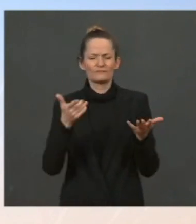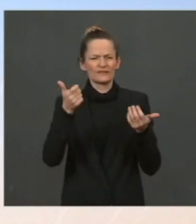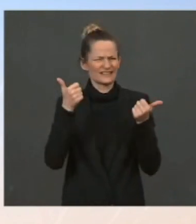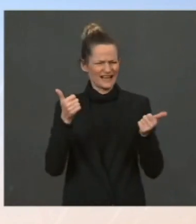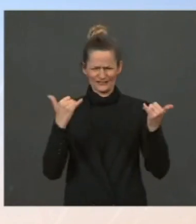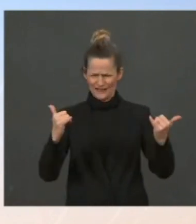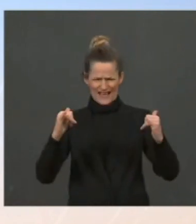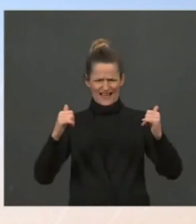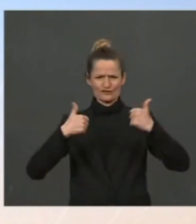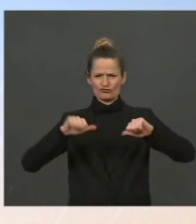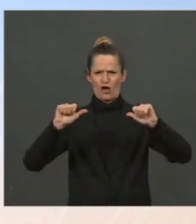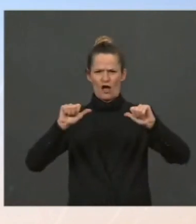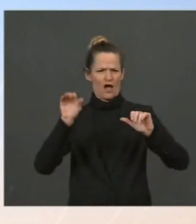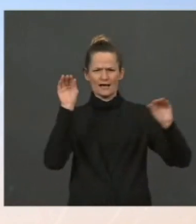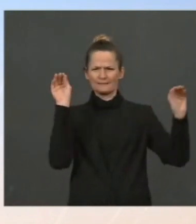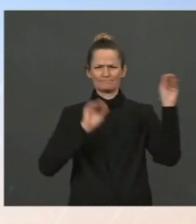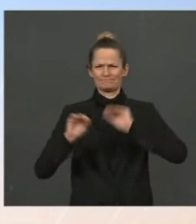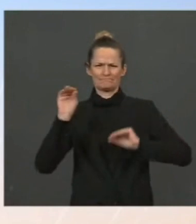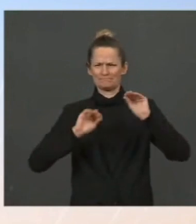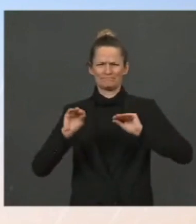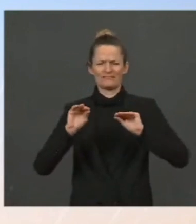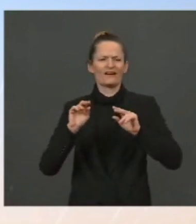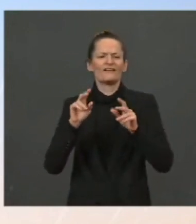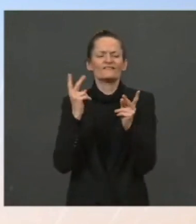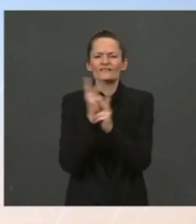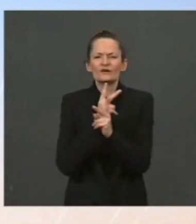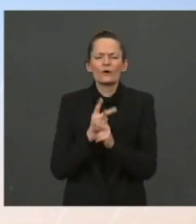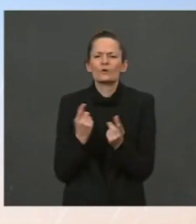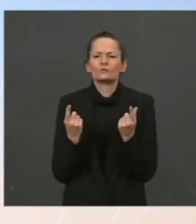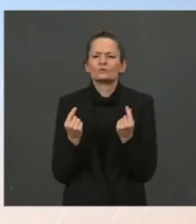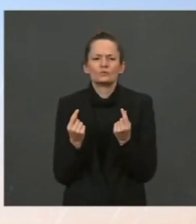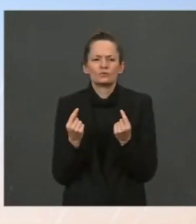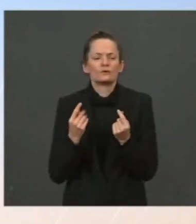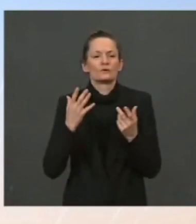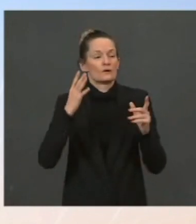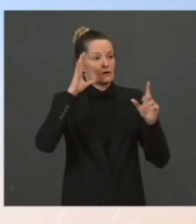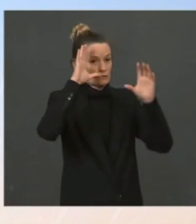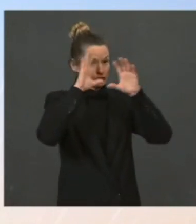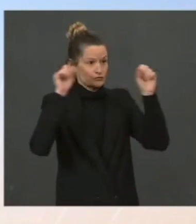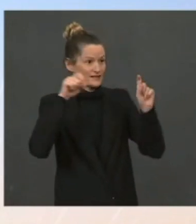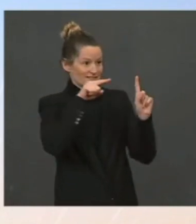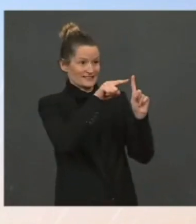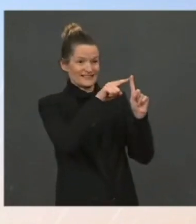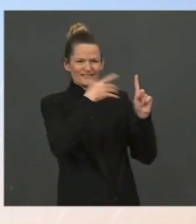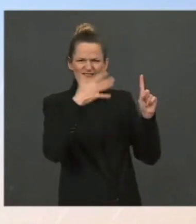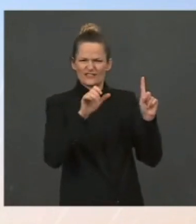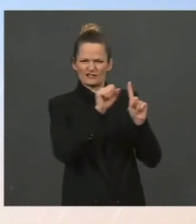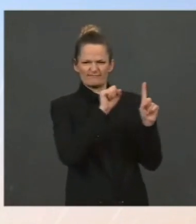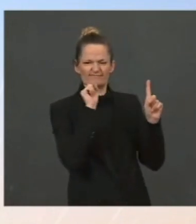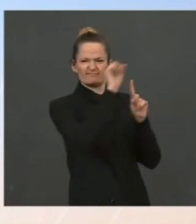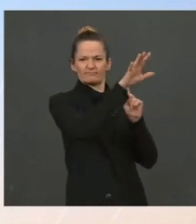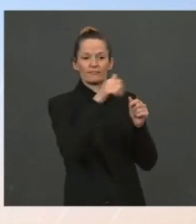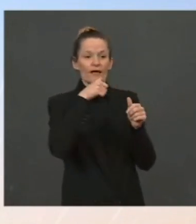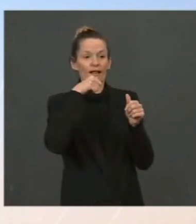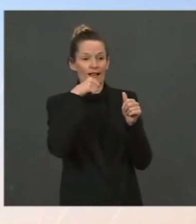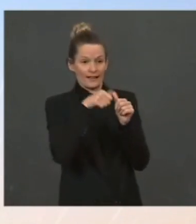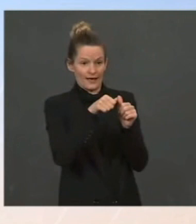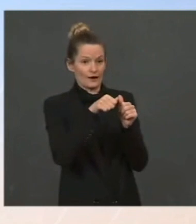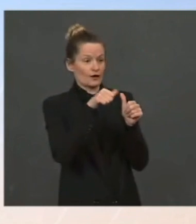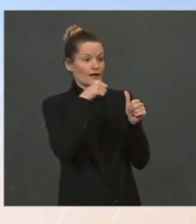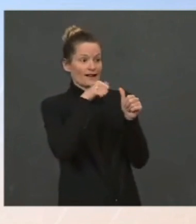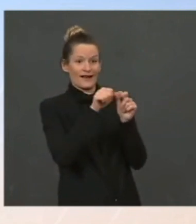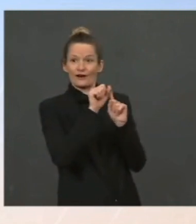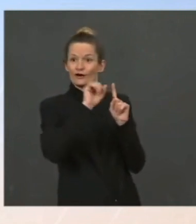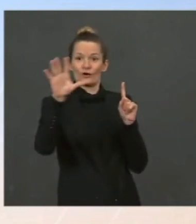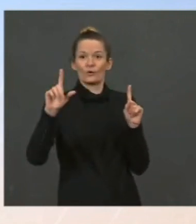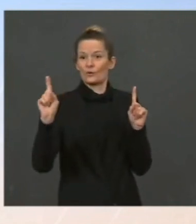And, you know, that's one of the reasons why the president sent a letter to the FTC last week to ask them to investigate why there